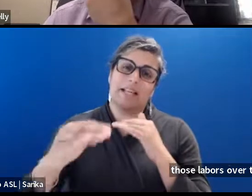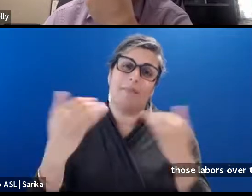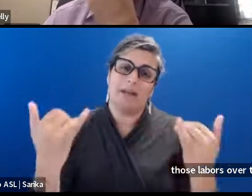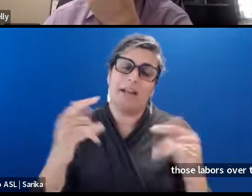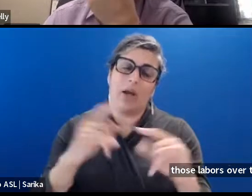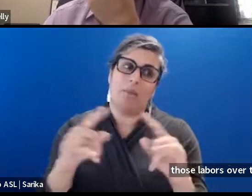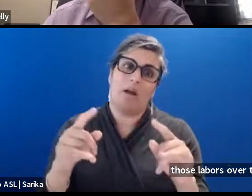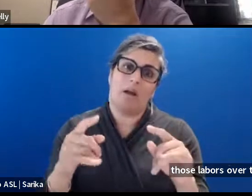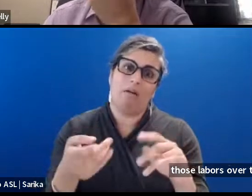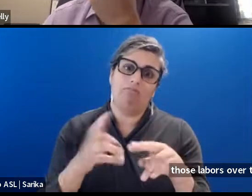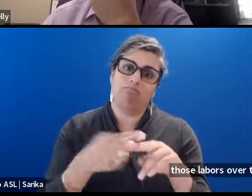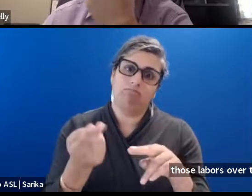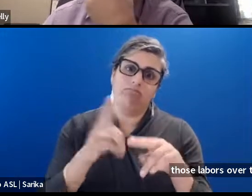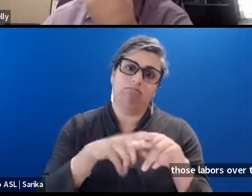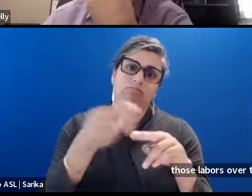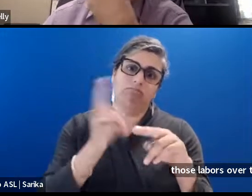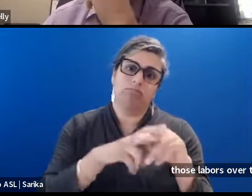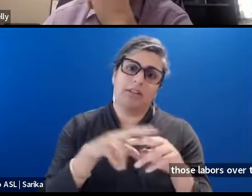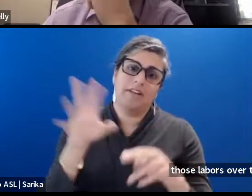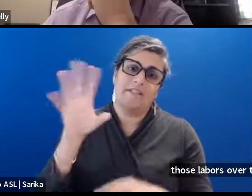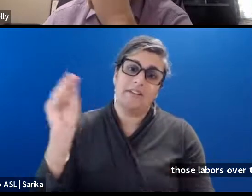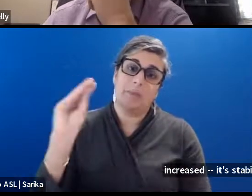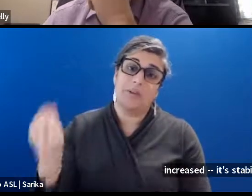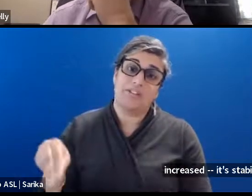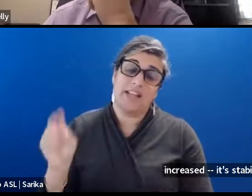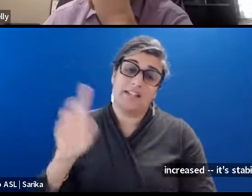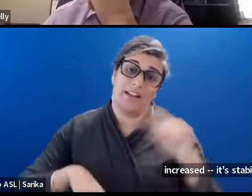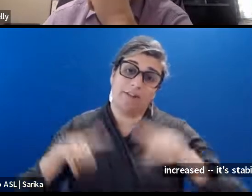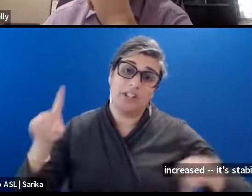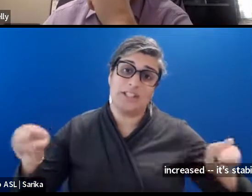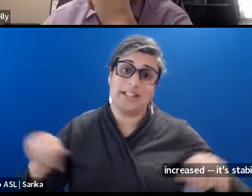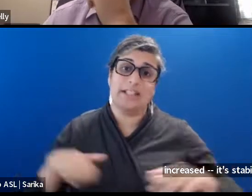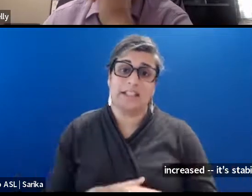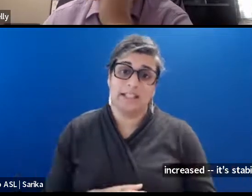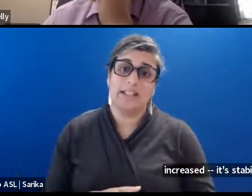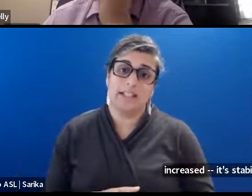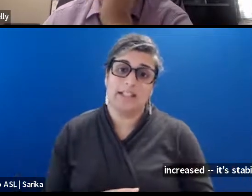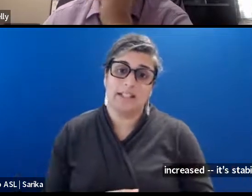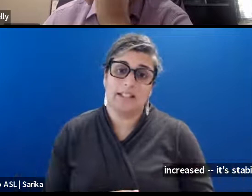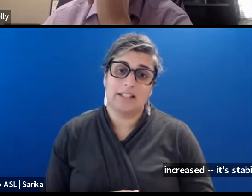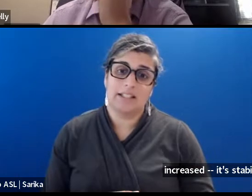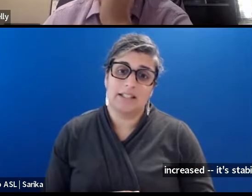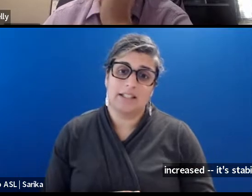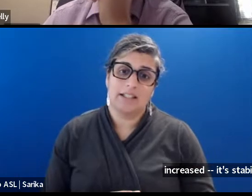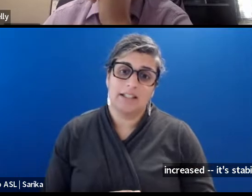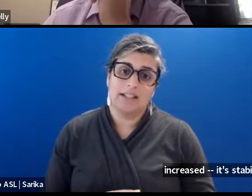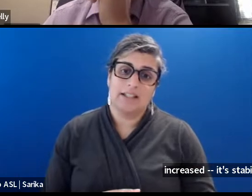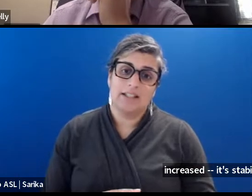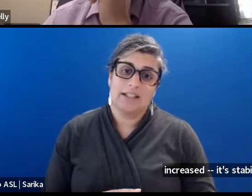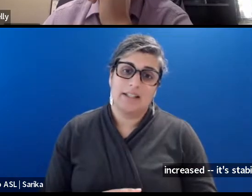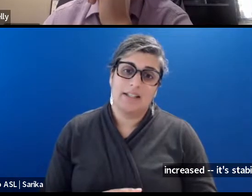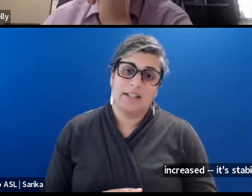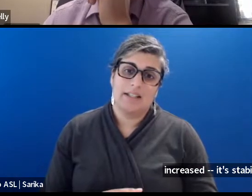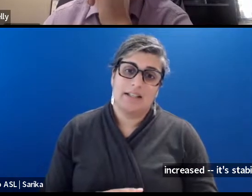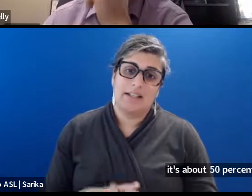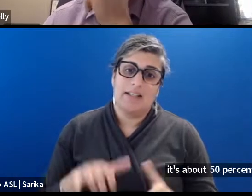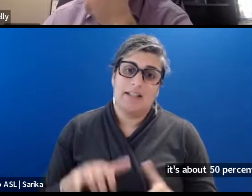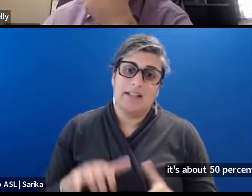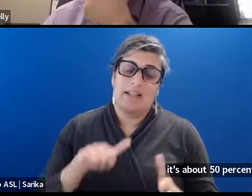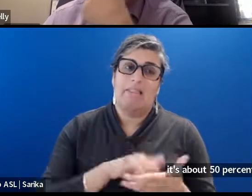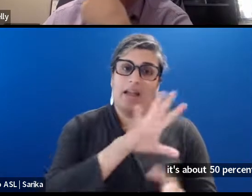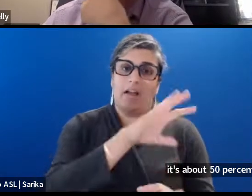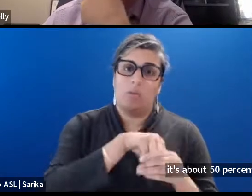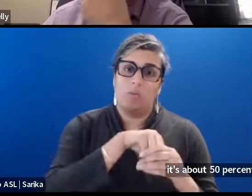right now it's, it's about 50% diversity and that's, you know, the, the, the diversity of the Illinois crew to include